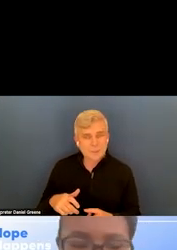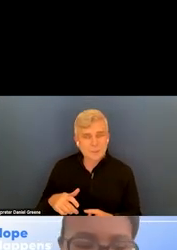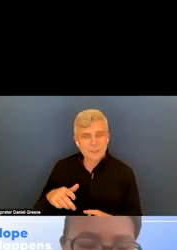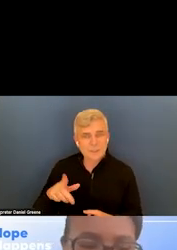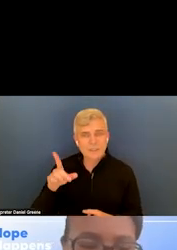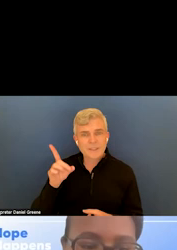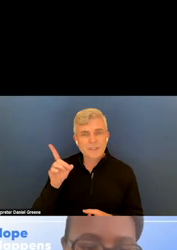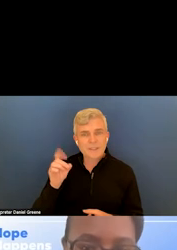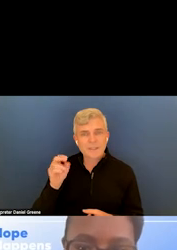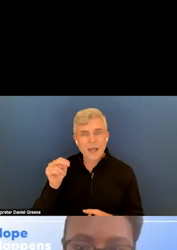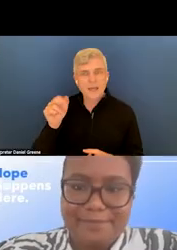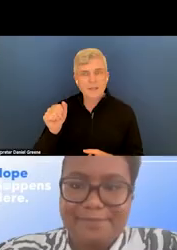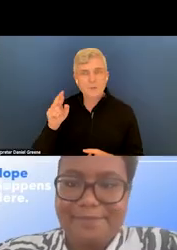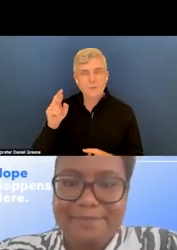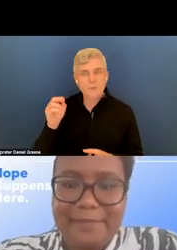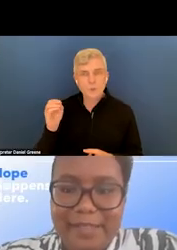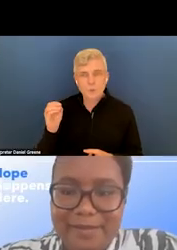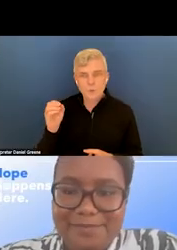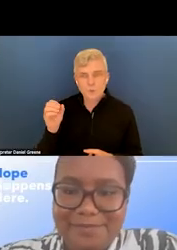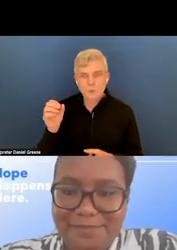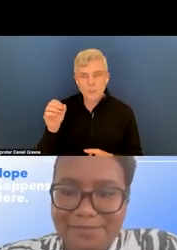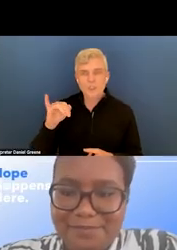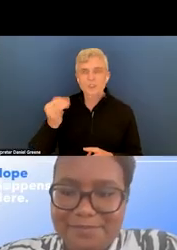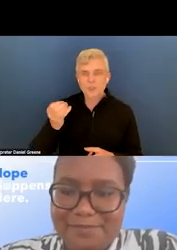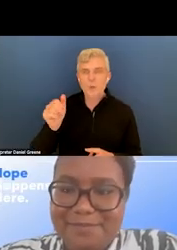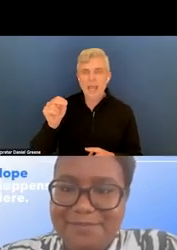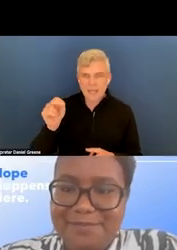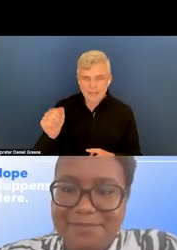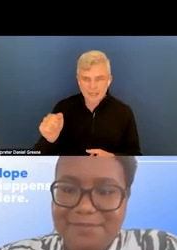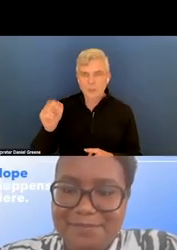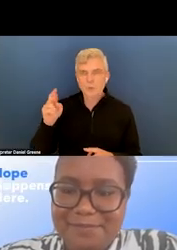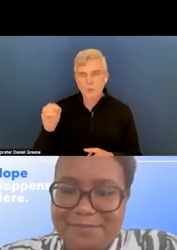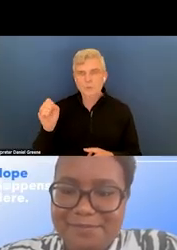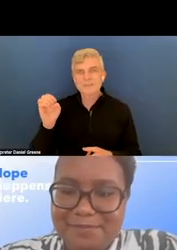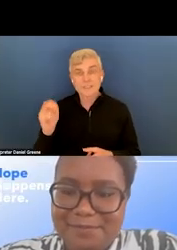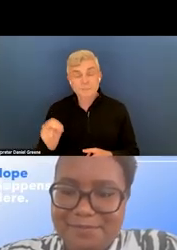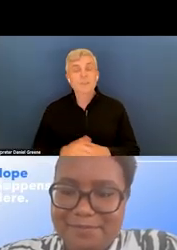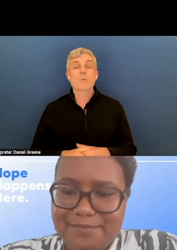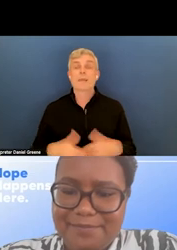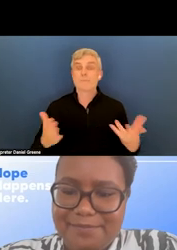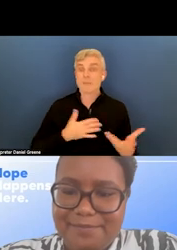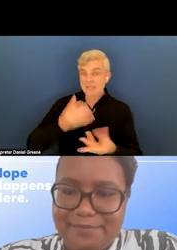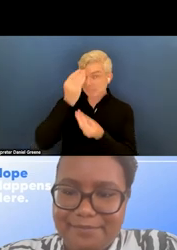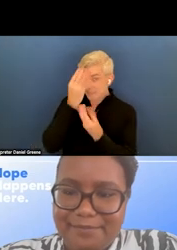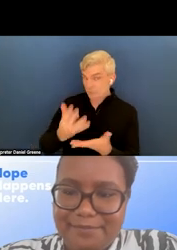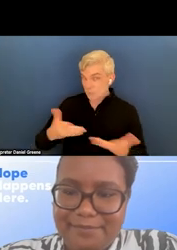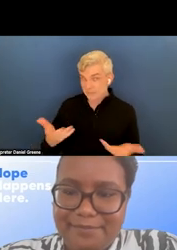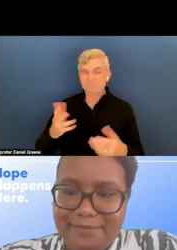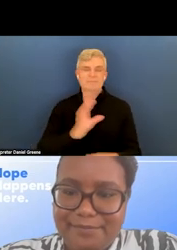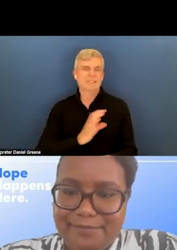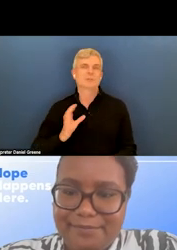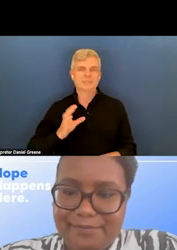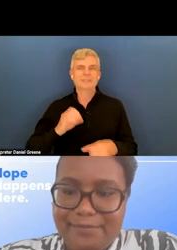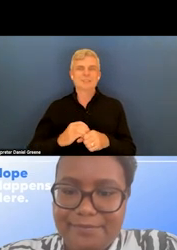So at this point, the update is we don't really have an update. Congress is in recess right now. So we know that they are working on